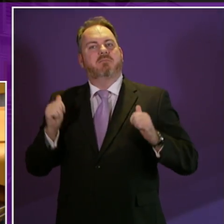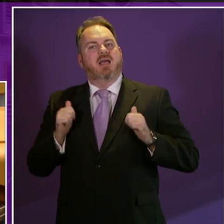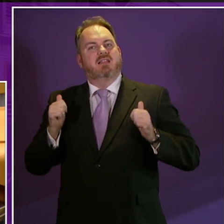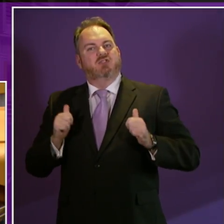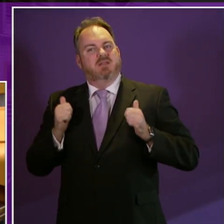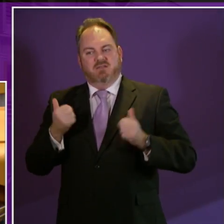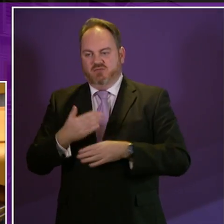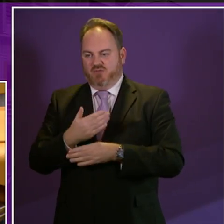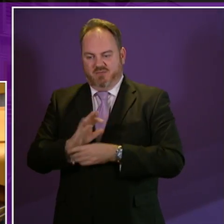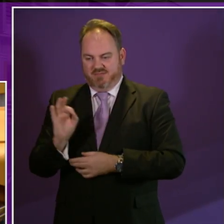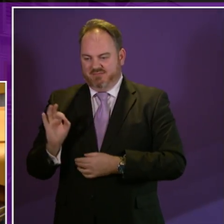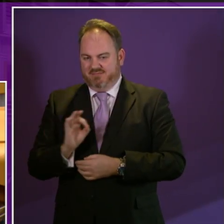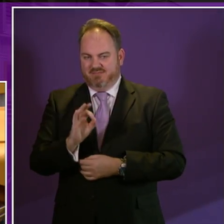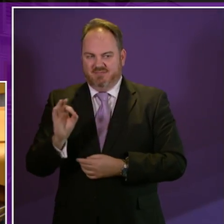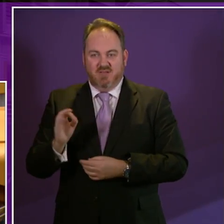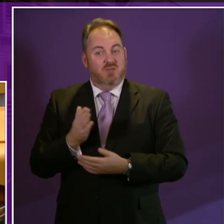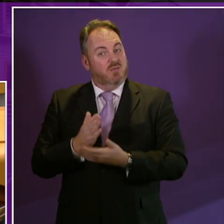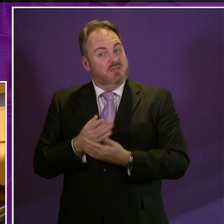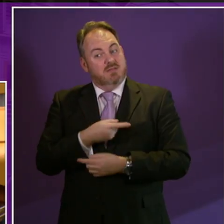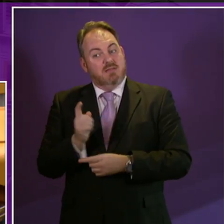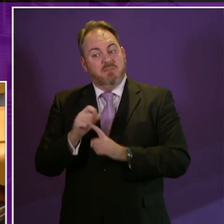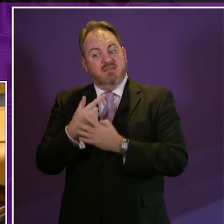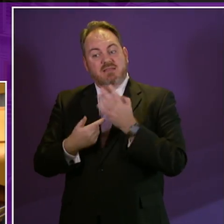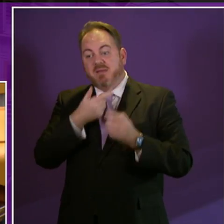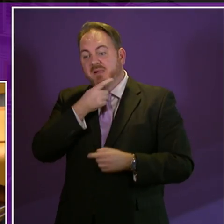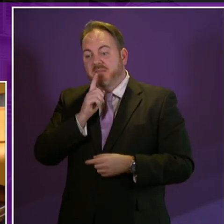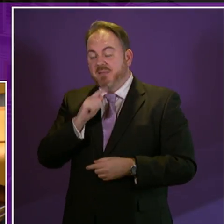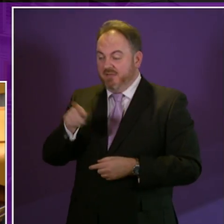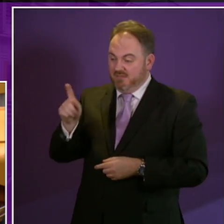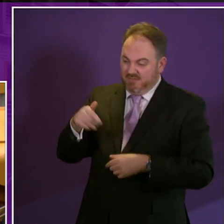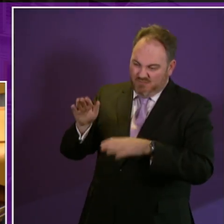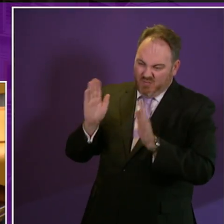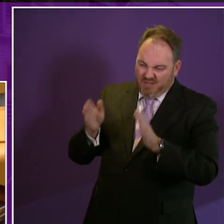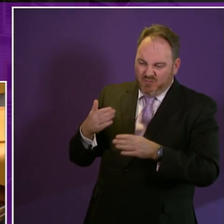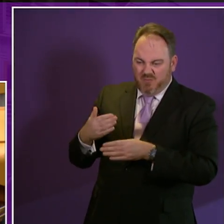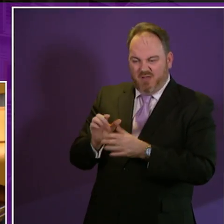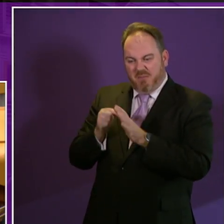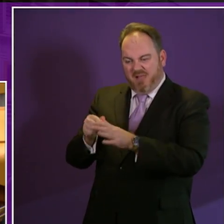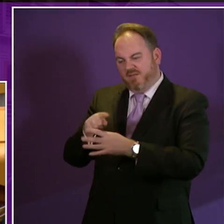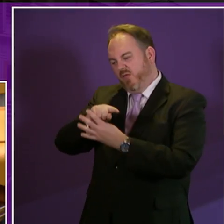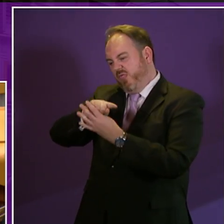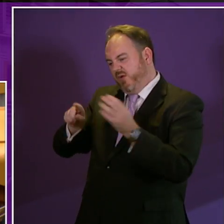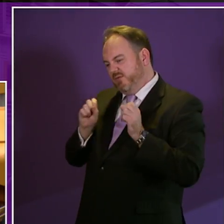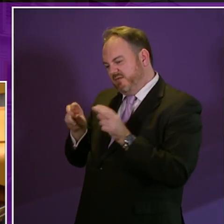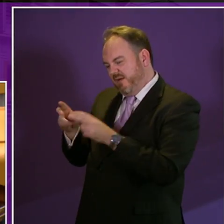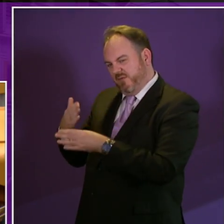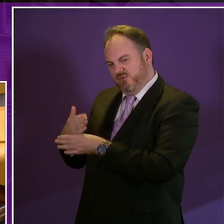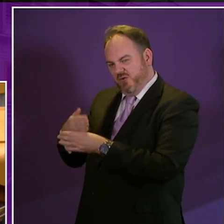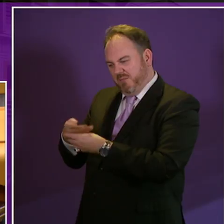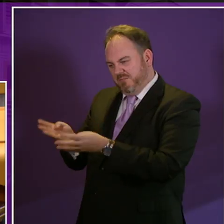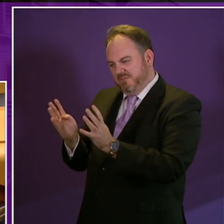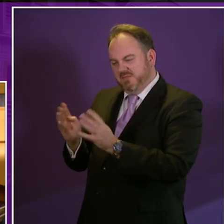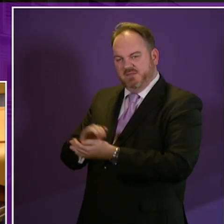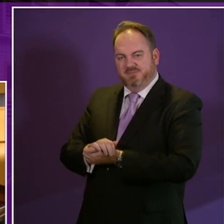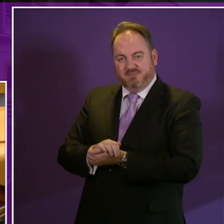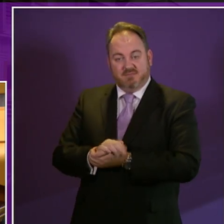disabled people should go into rather than having a whole spectrum? And what kind of development do people have? I was talking